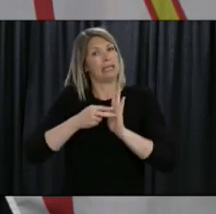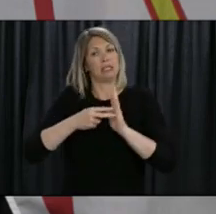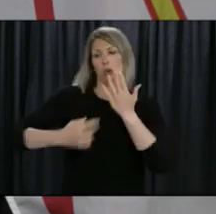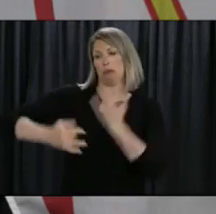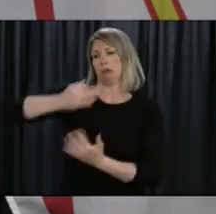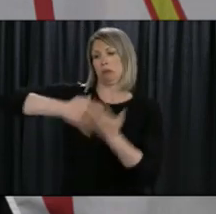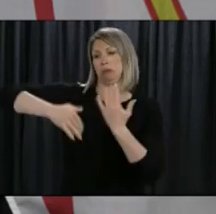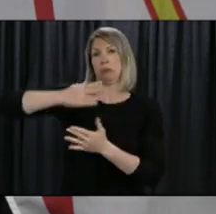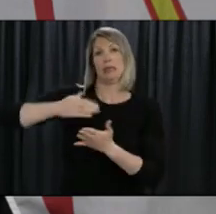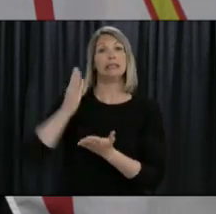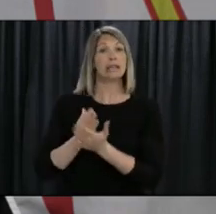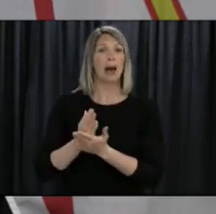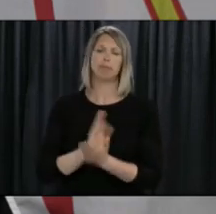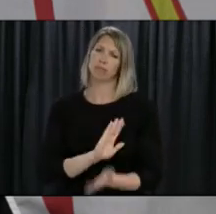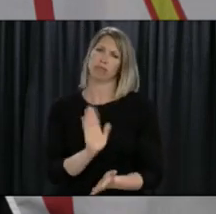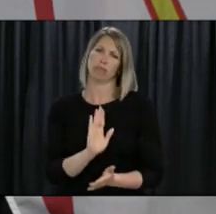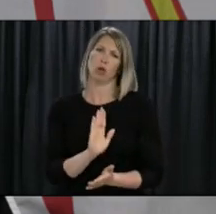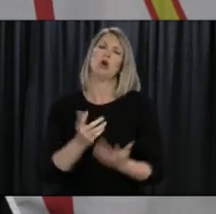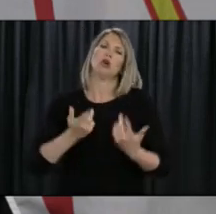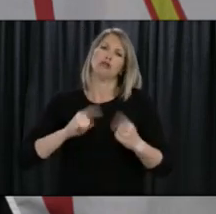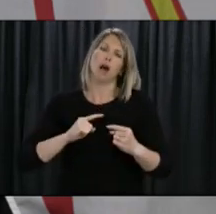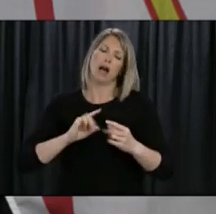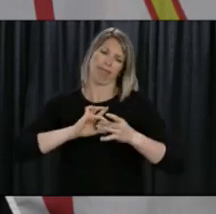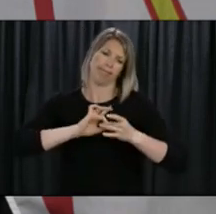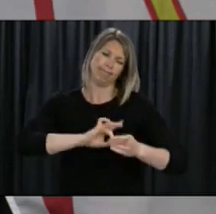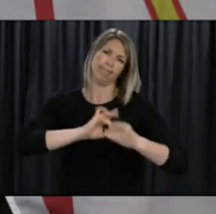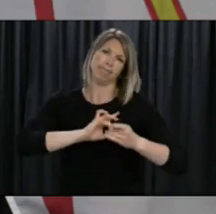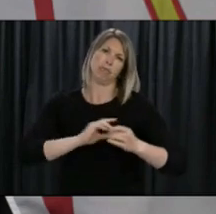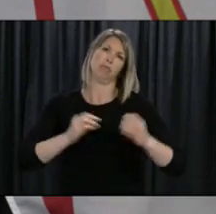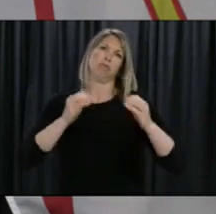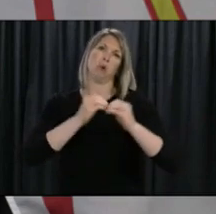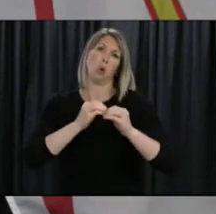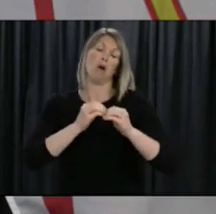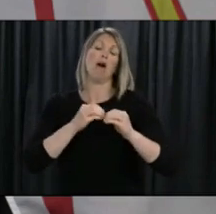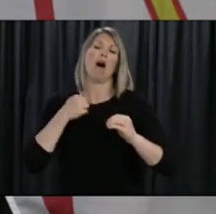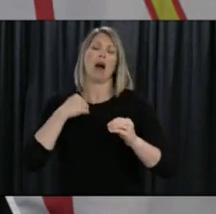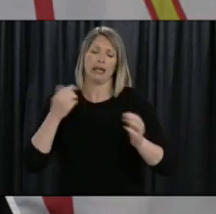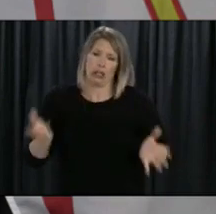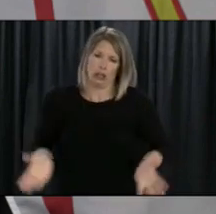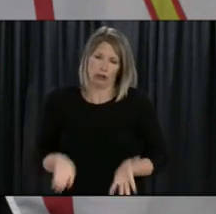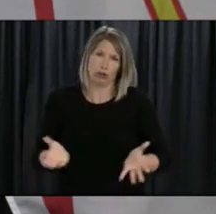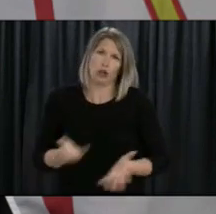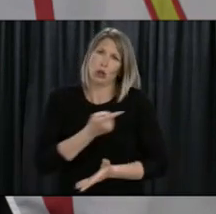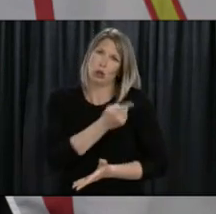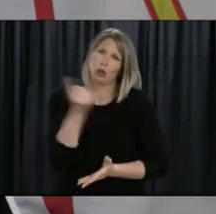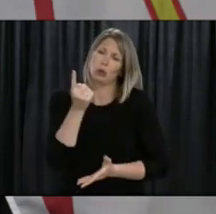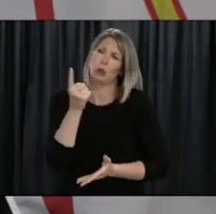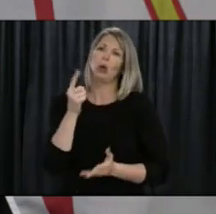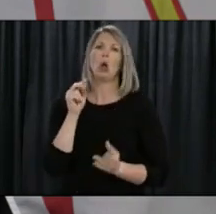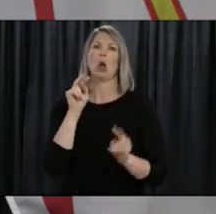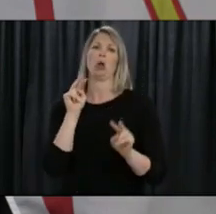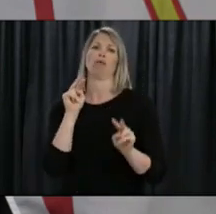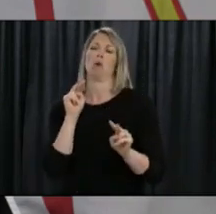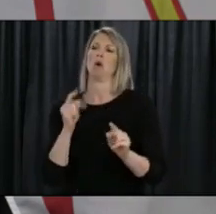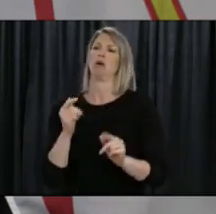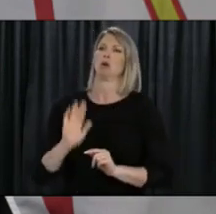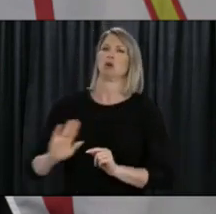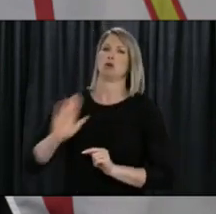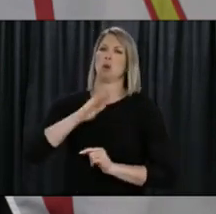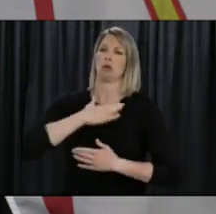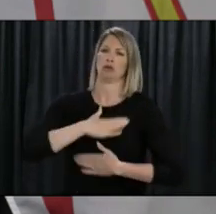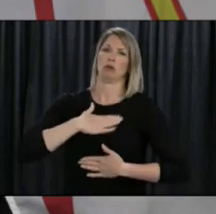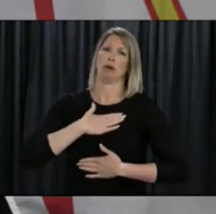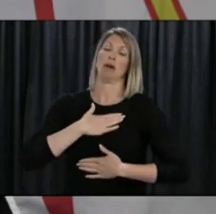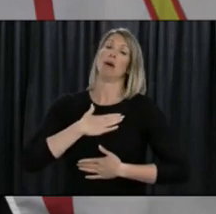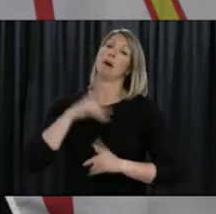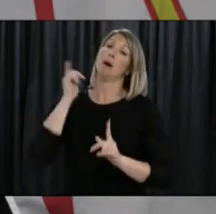those we hold dear. In fact, as we move forward, I encourage you to find happiness and contentment in doing the things you enjoy, but just please